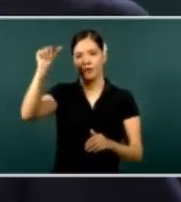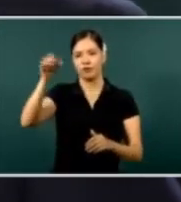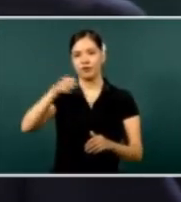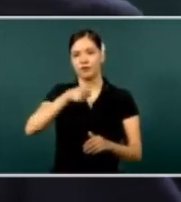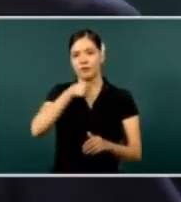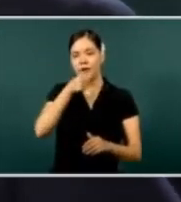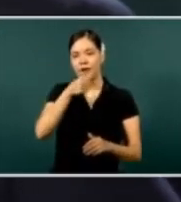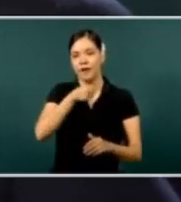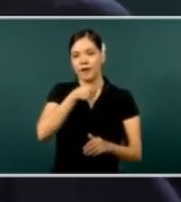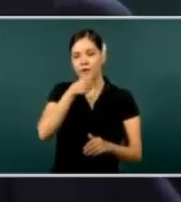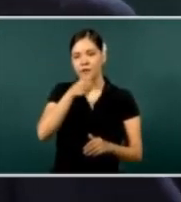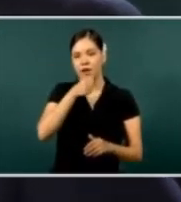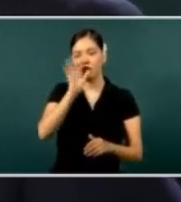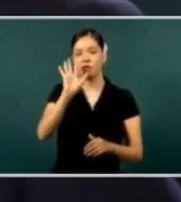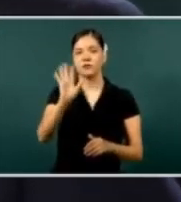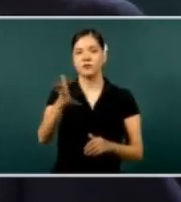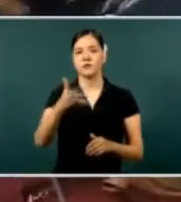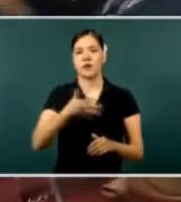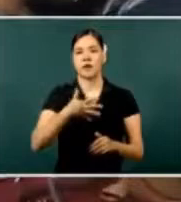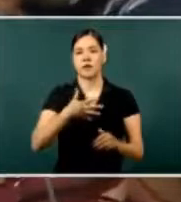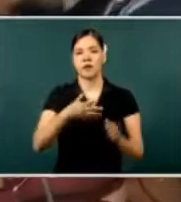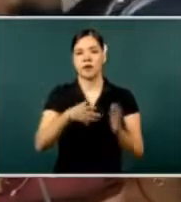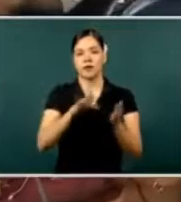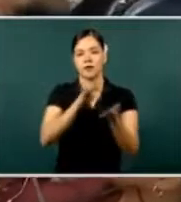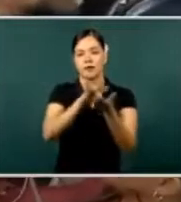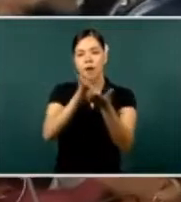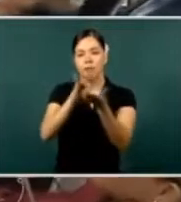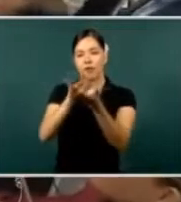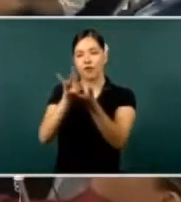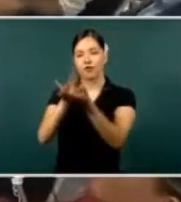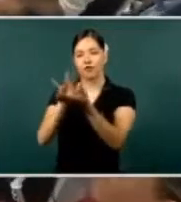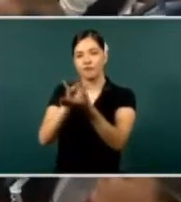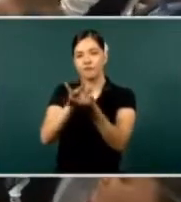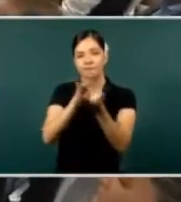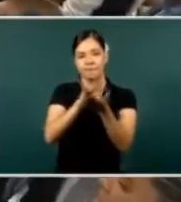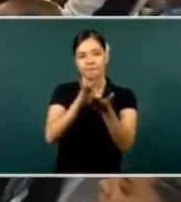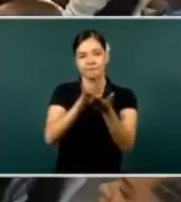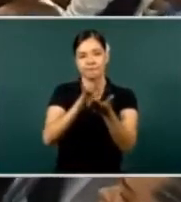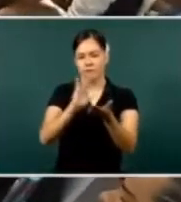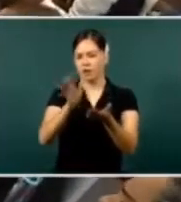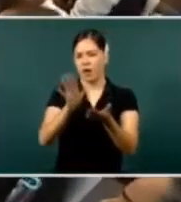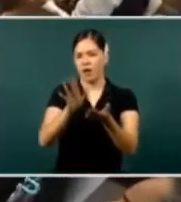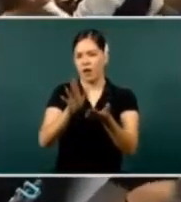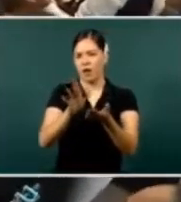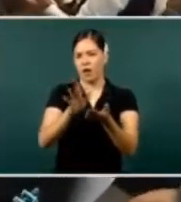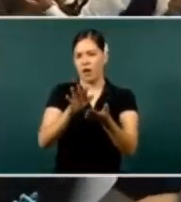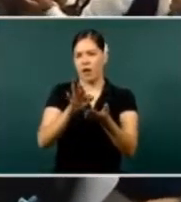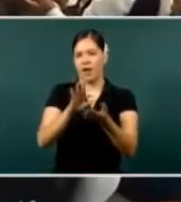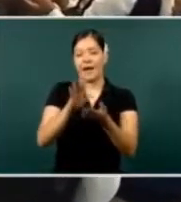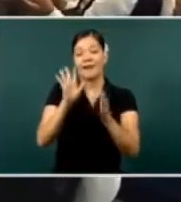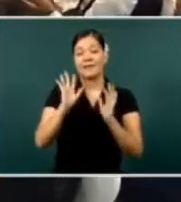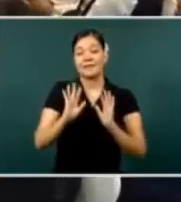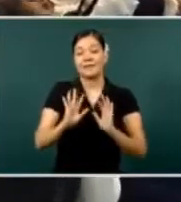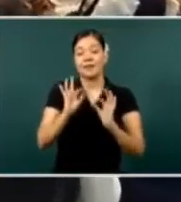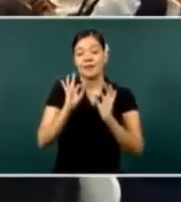are now receiving their benefits, the majority of them.